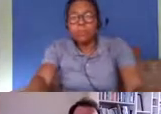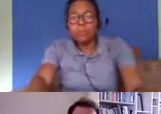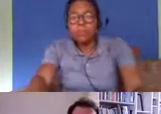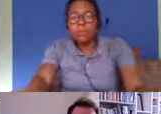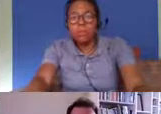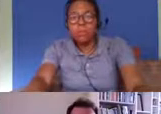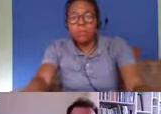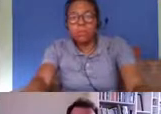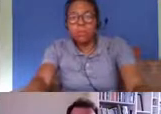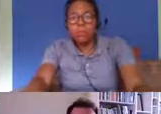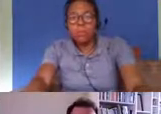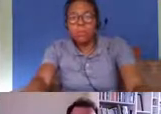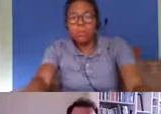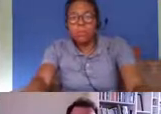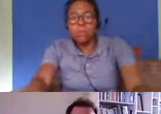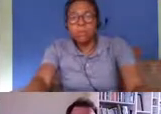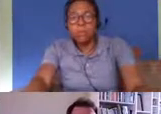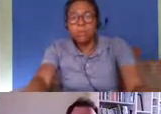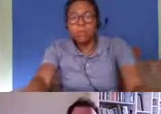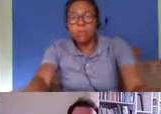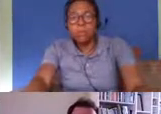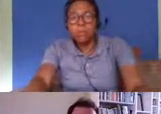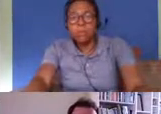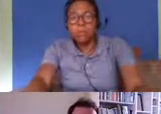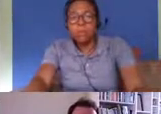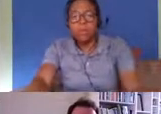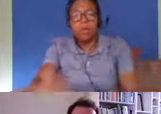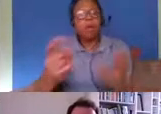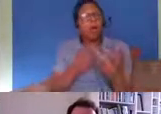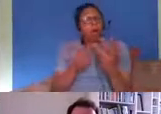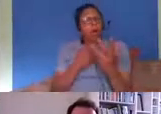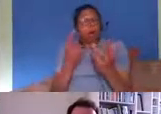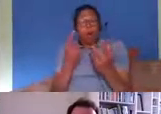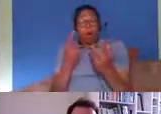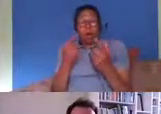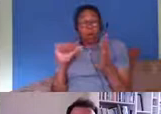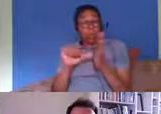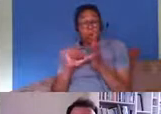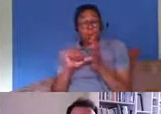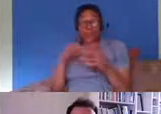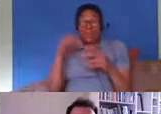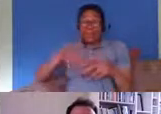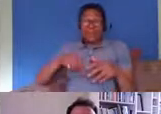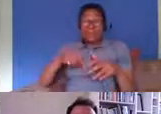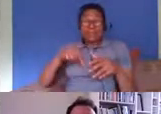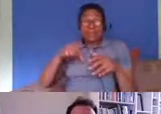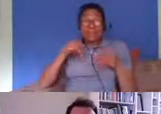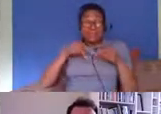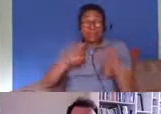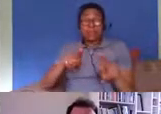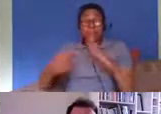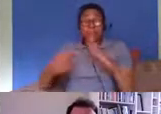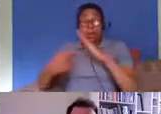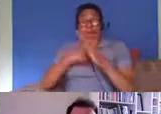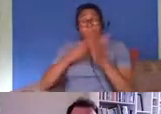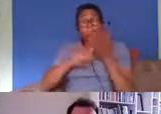to be fair it goes back further than that but particularly over the last 10 years is that it's hideously complex so immigration law is just it's complete nightmare basically